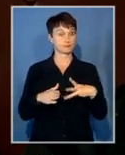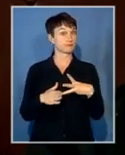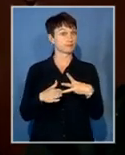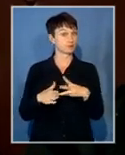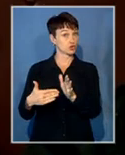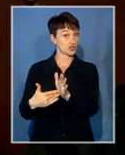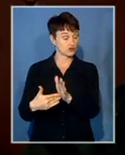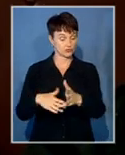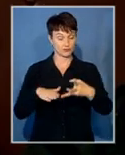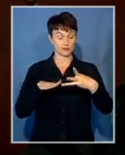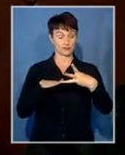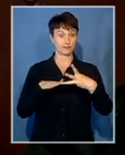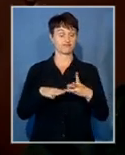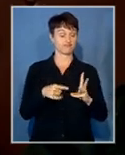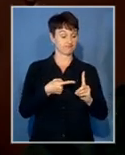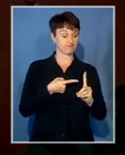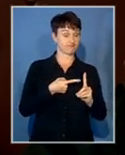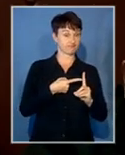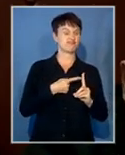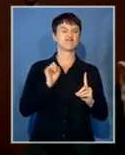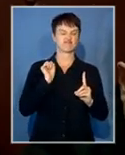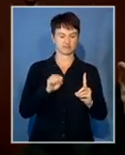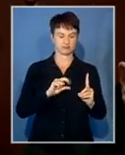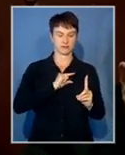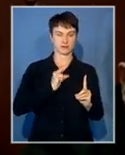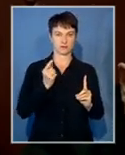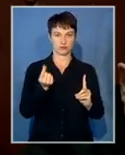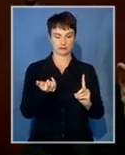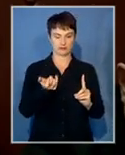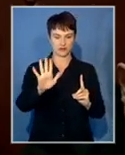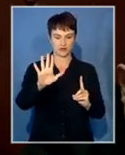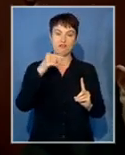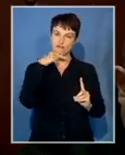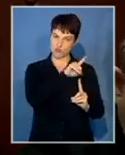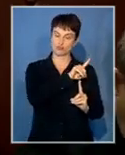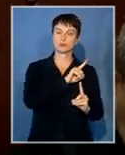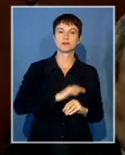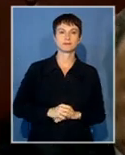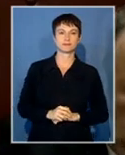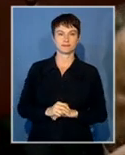three, accused number one is found guilty of the charge of fraud.